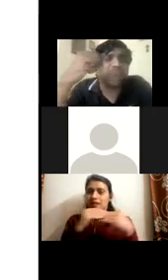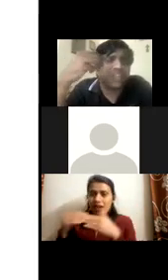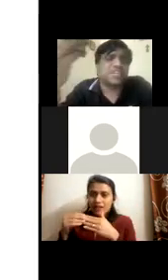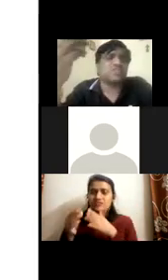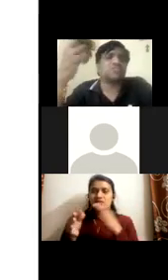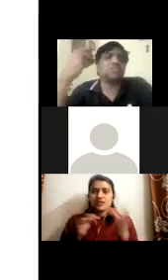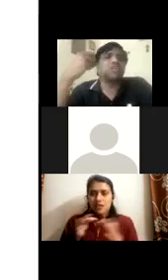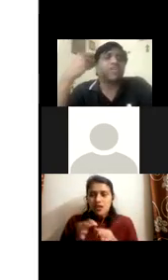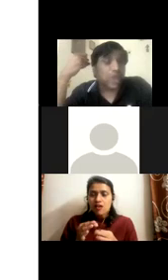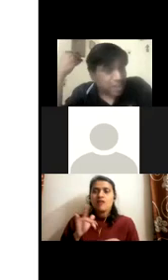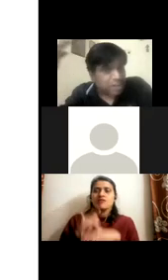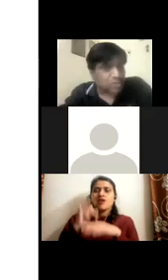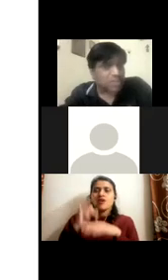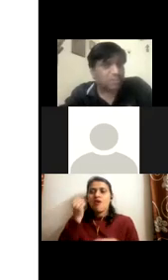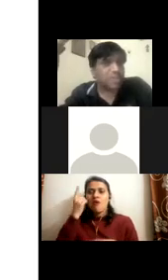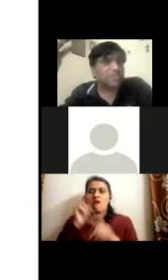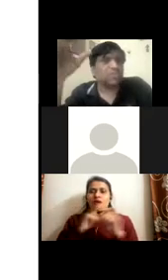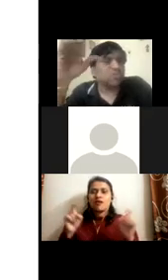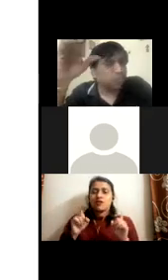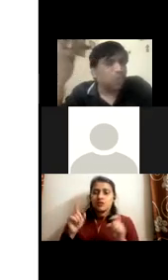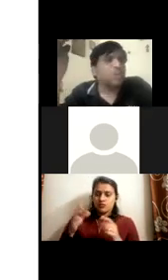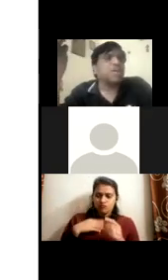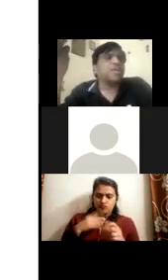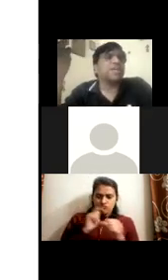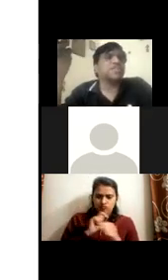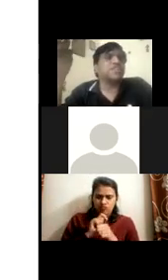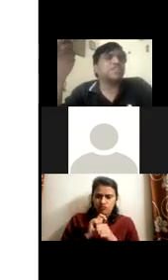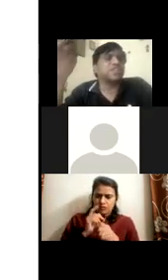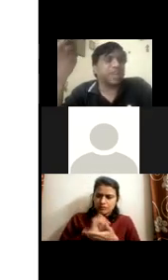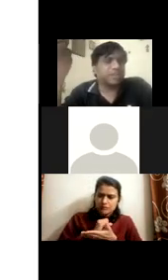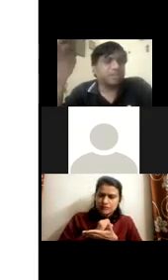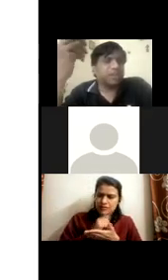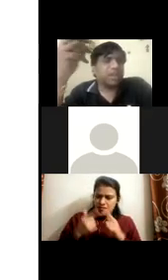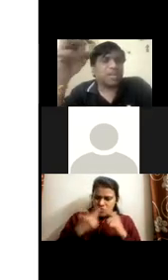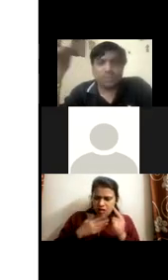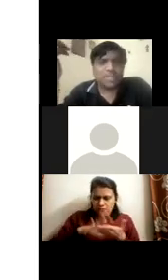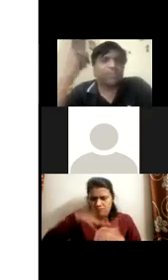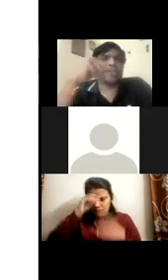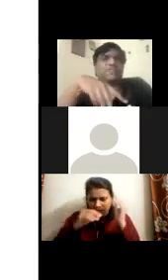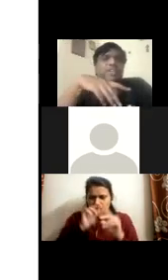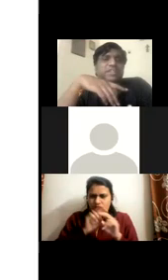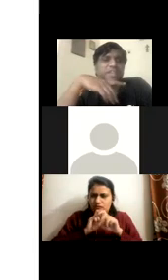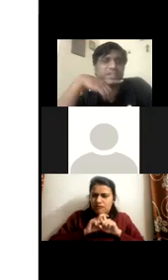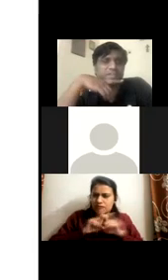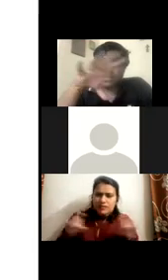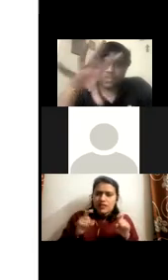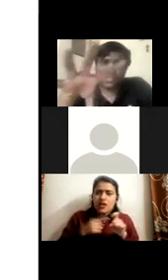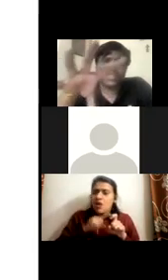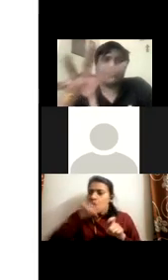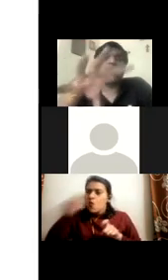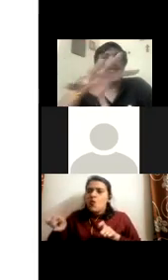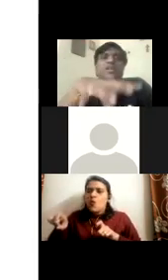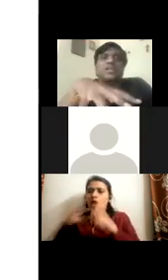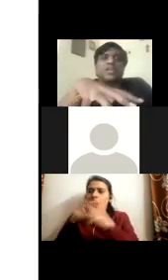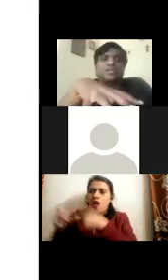that's better sense of loyalty towards the company. So overall retention is higher and ultimately productivity is higher. So